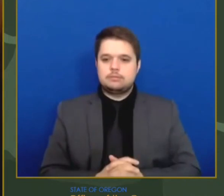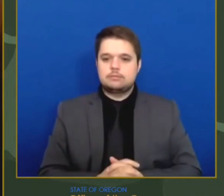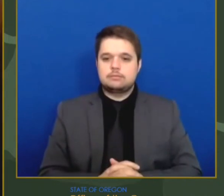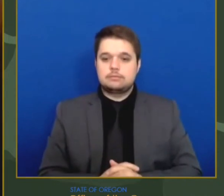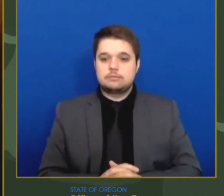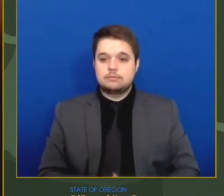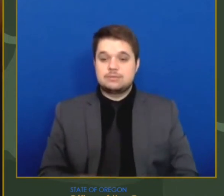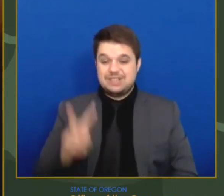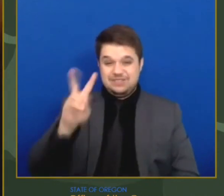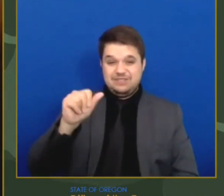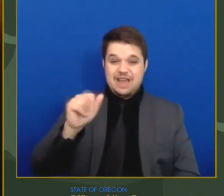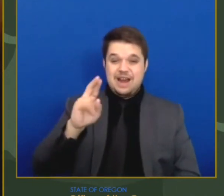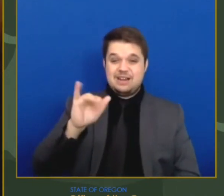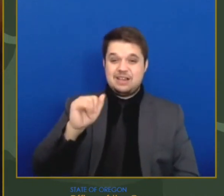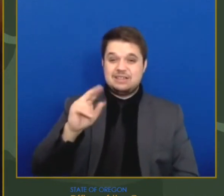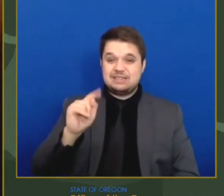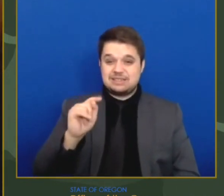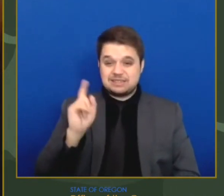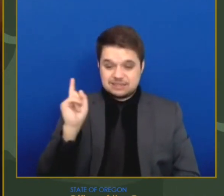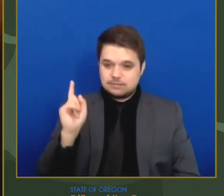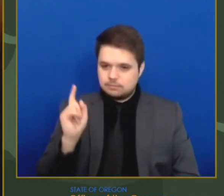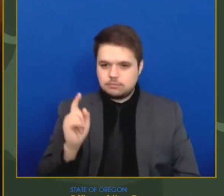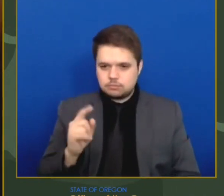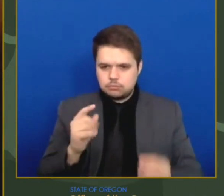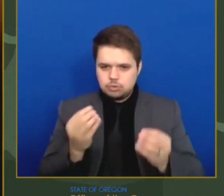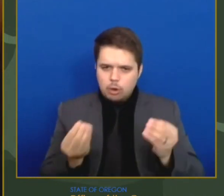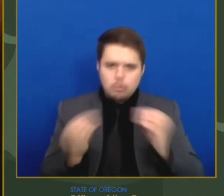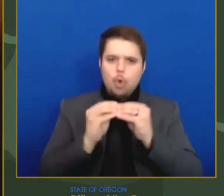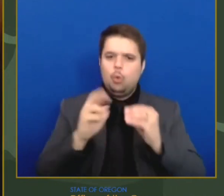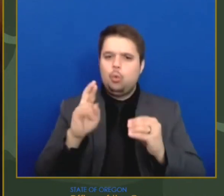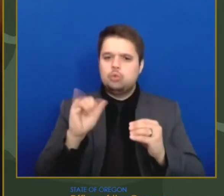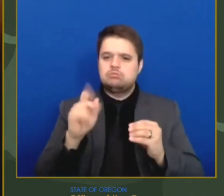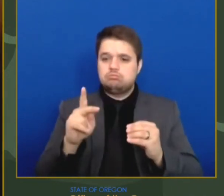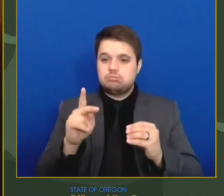especially with the inviting spring and summer weather seem to be arriving.